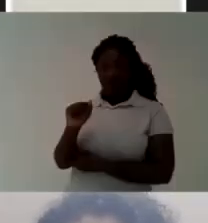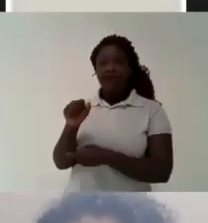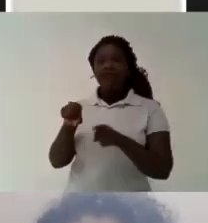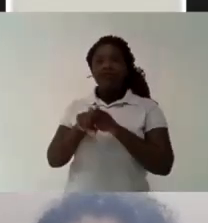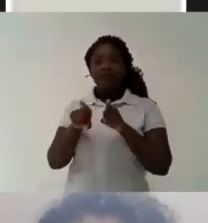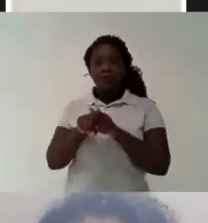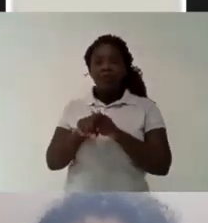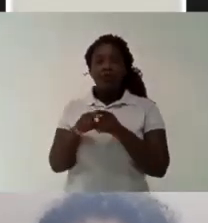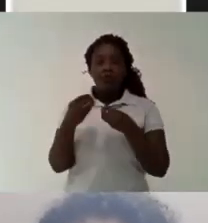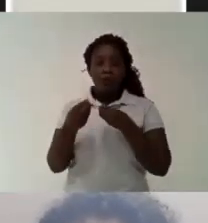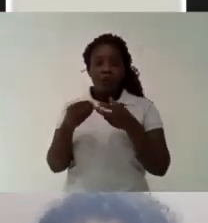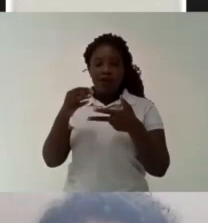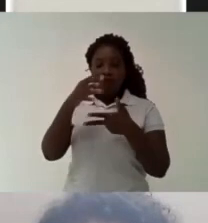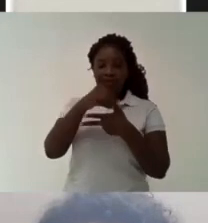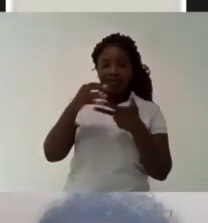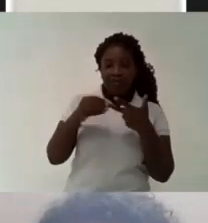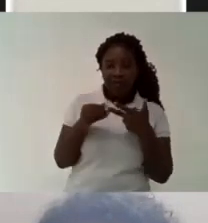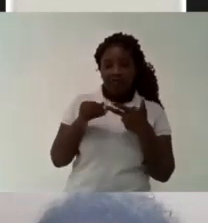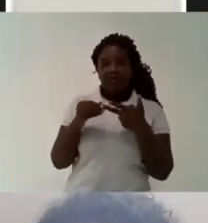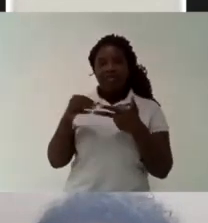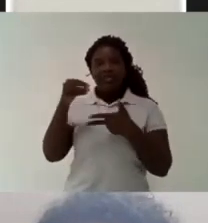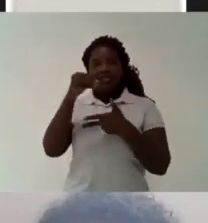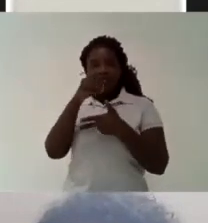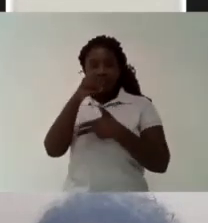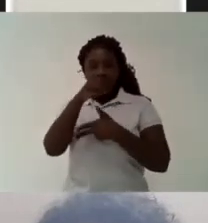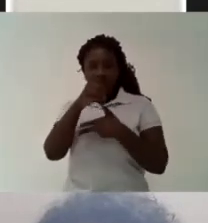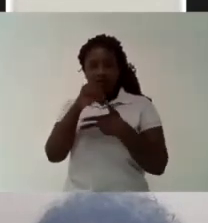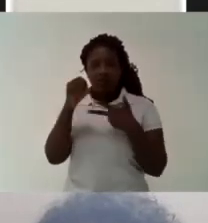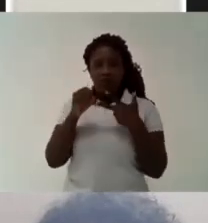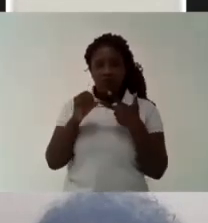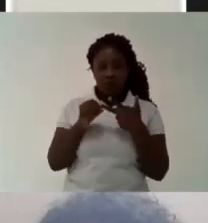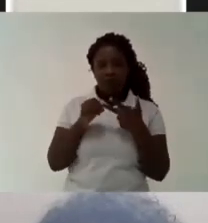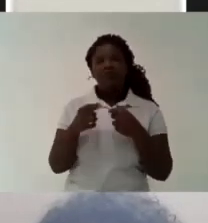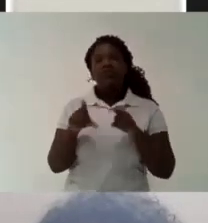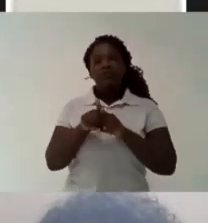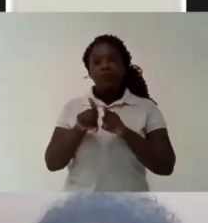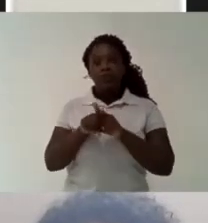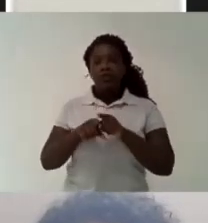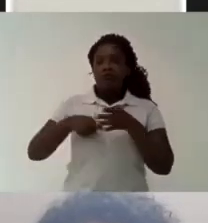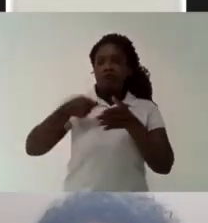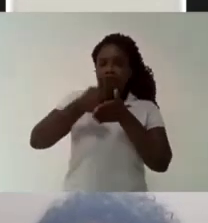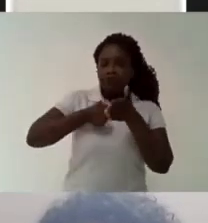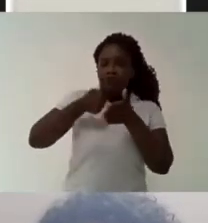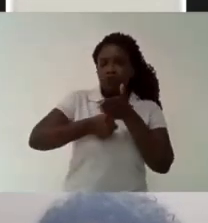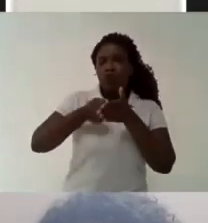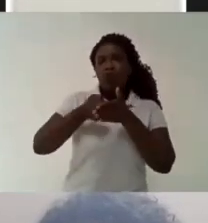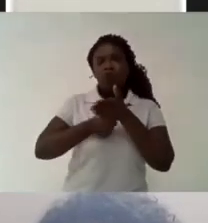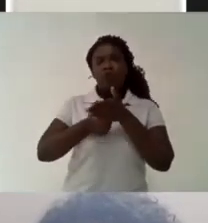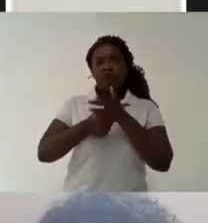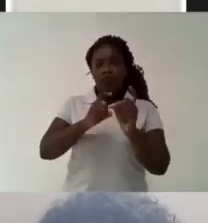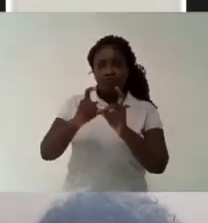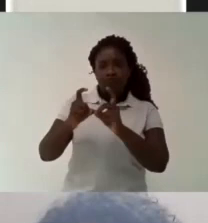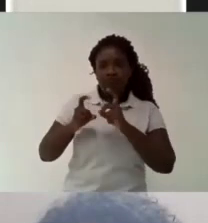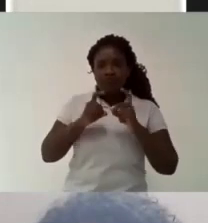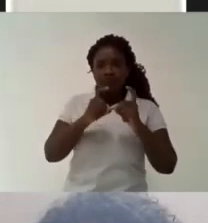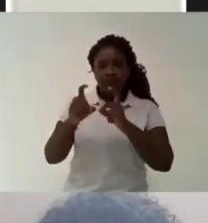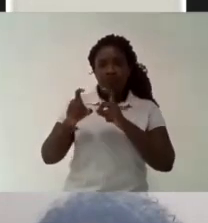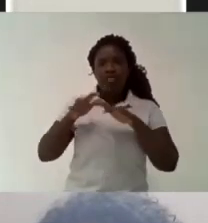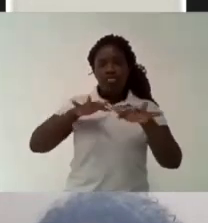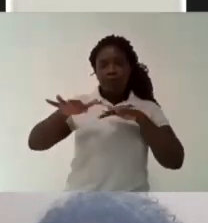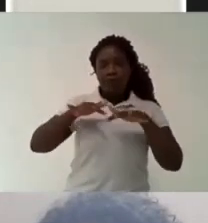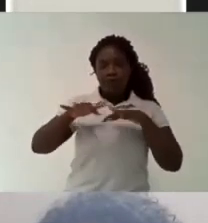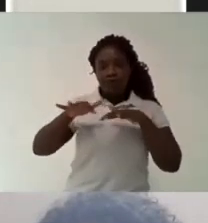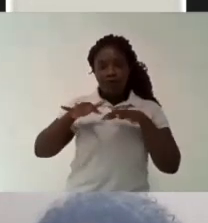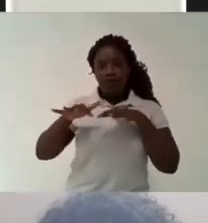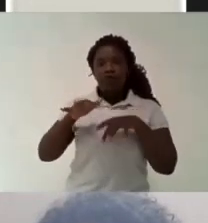The UNE was also present During the university reform in the 60s